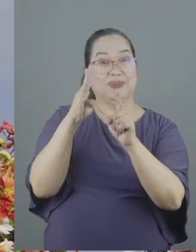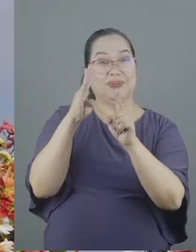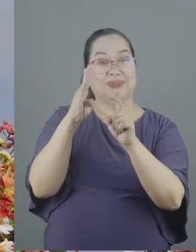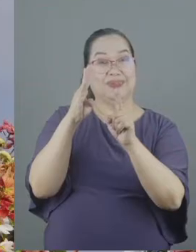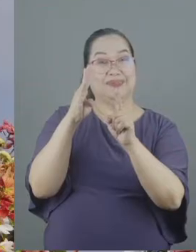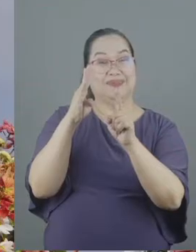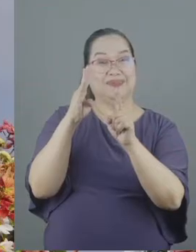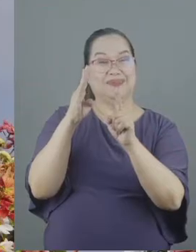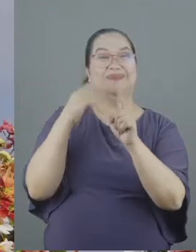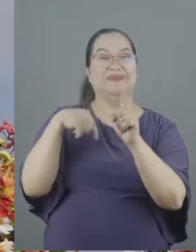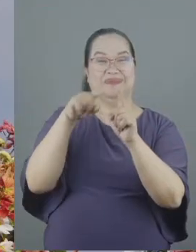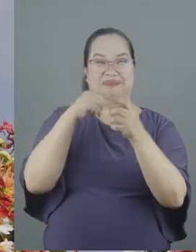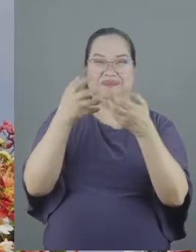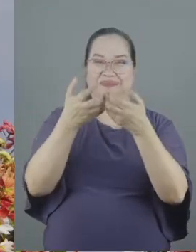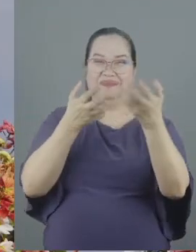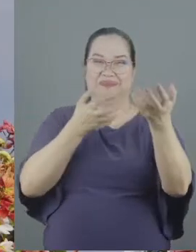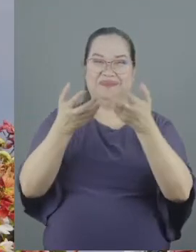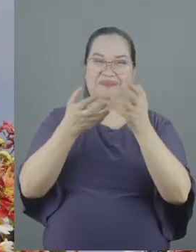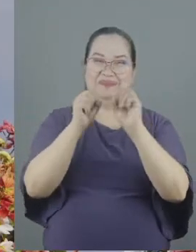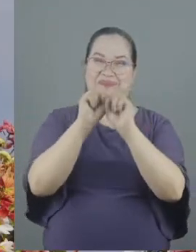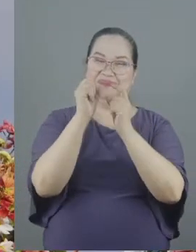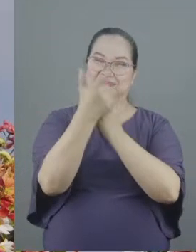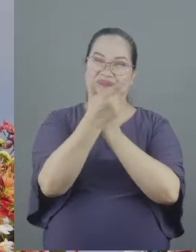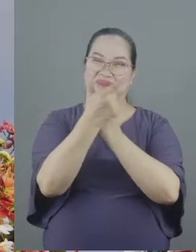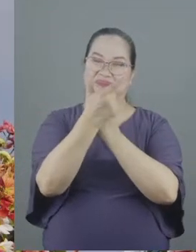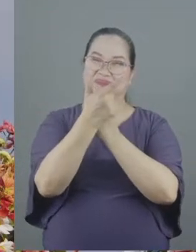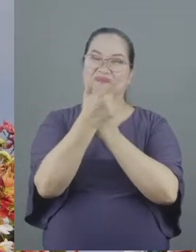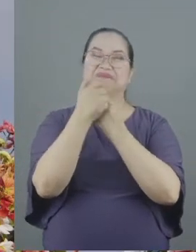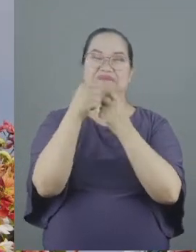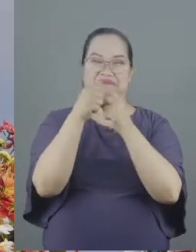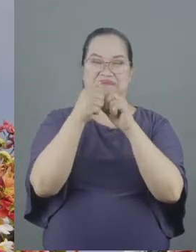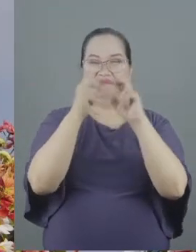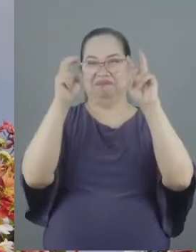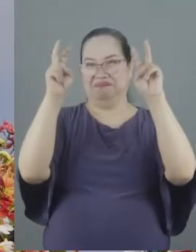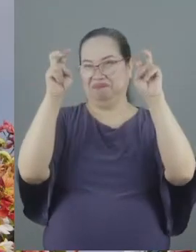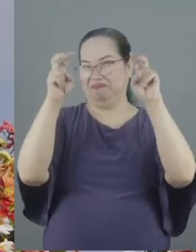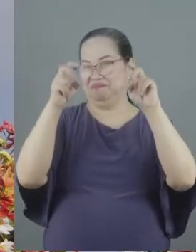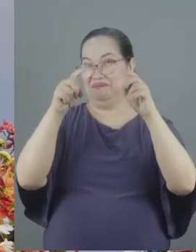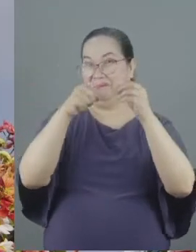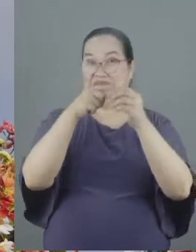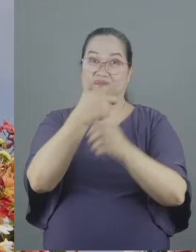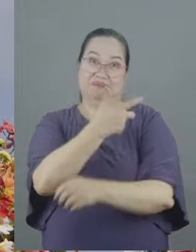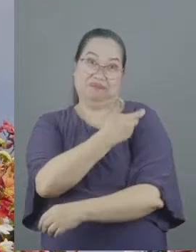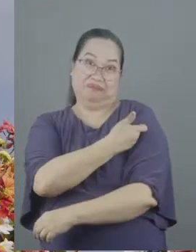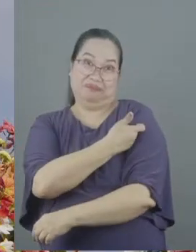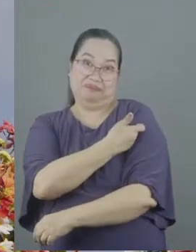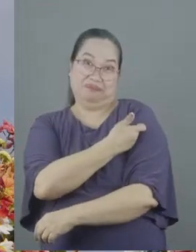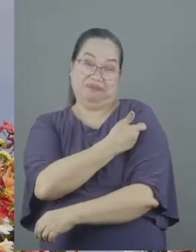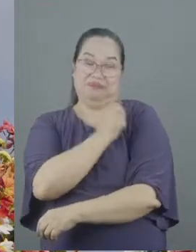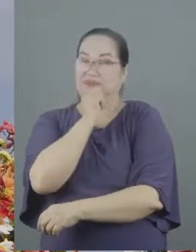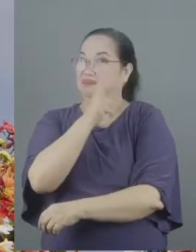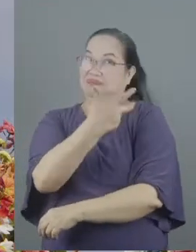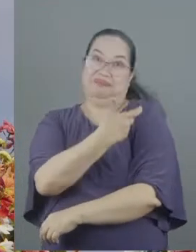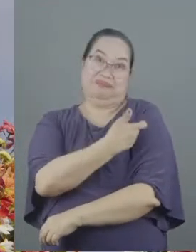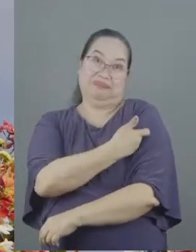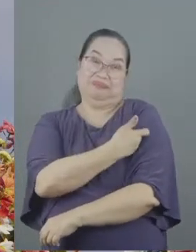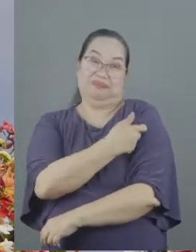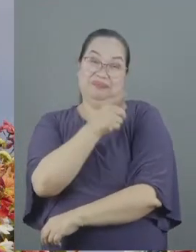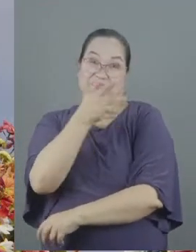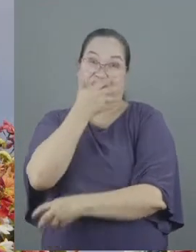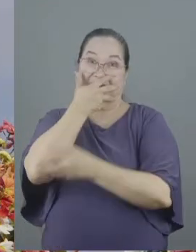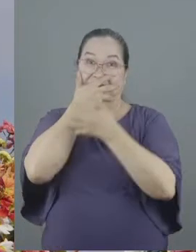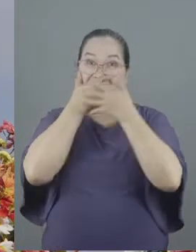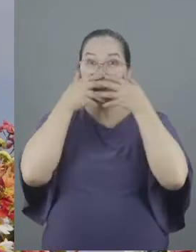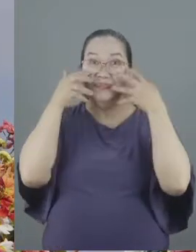We get divided about social issues. Are you vaccinated? Do you like wearing a mask?